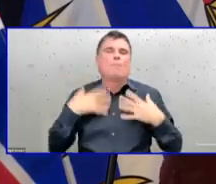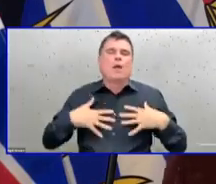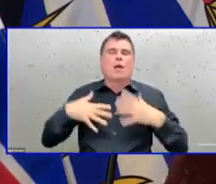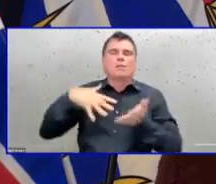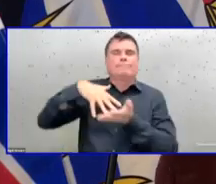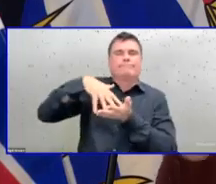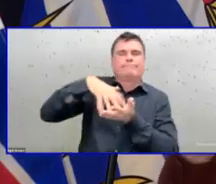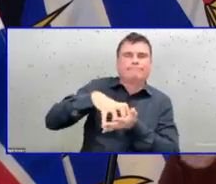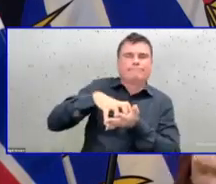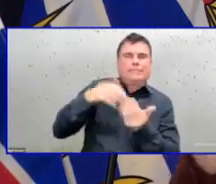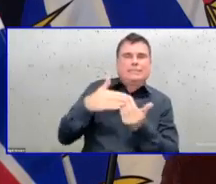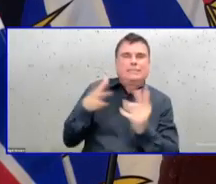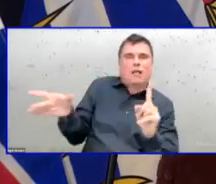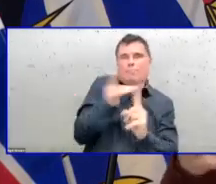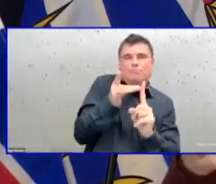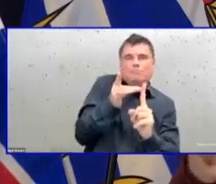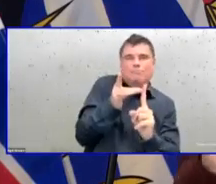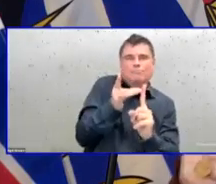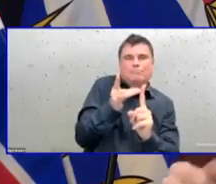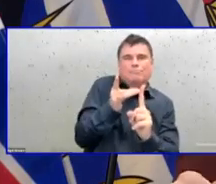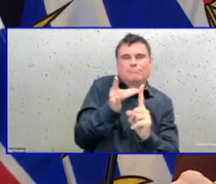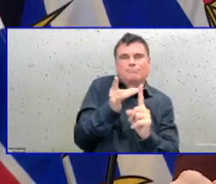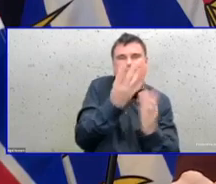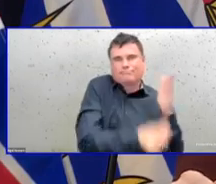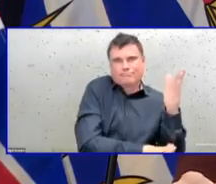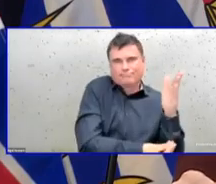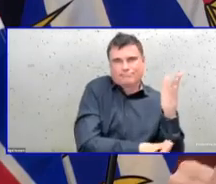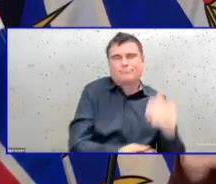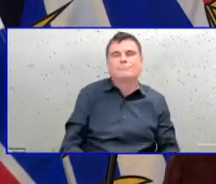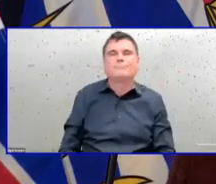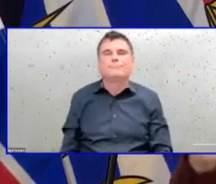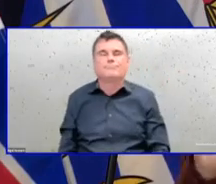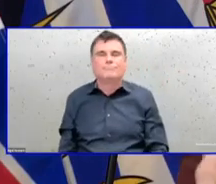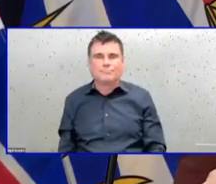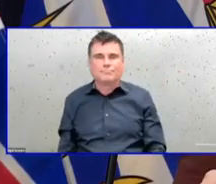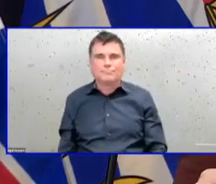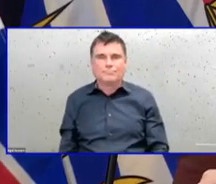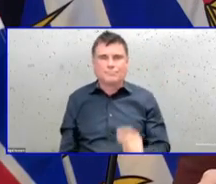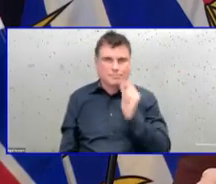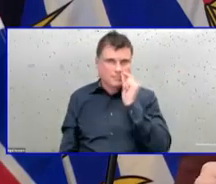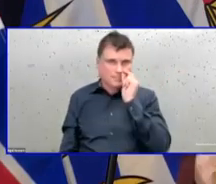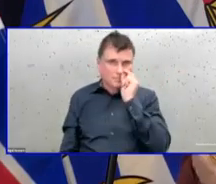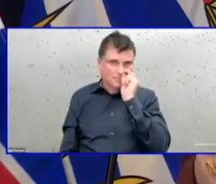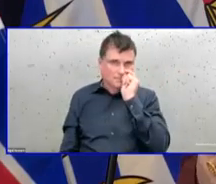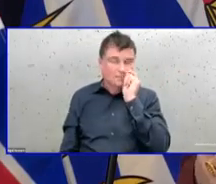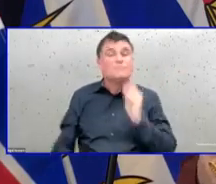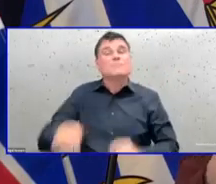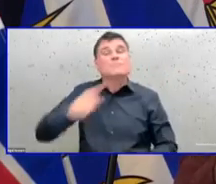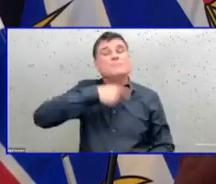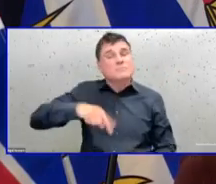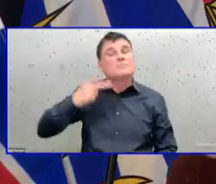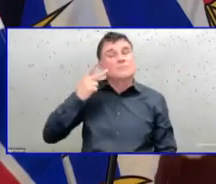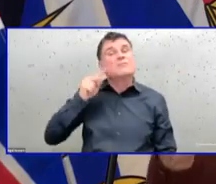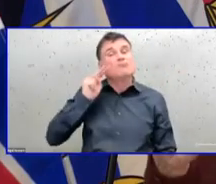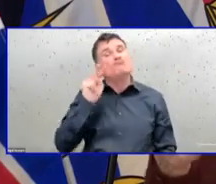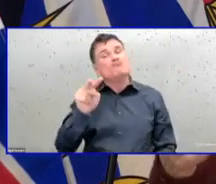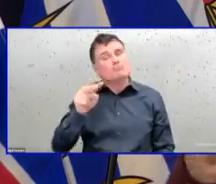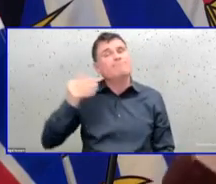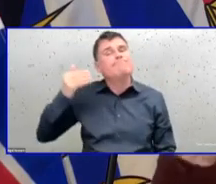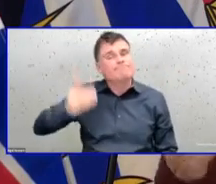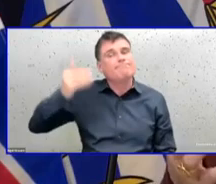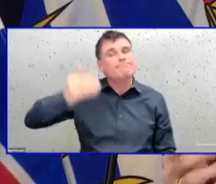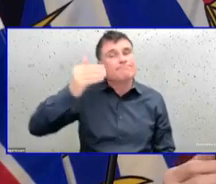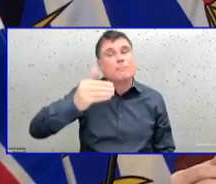multi-generational families, people living in houses together where there's crowding, where we can't